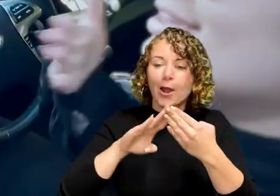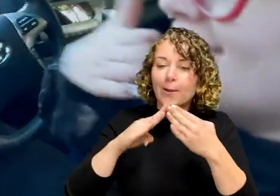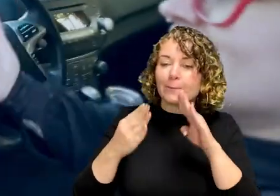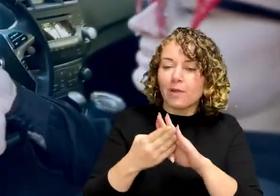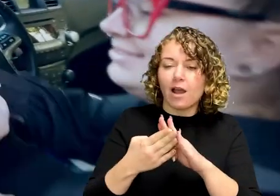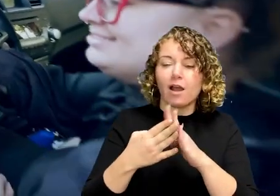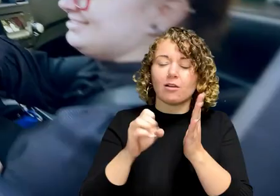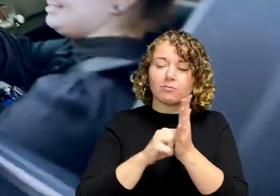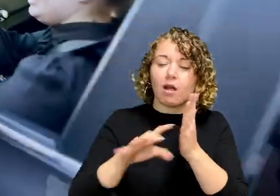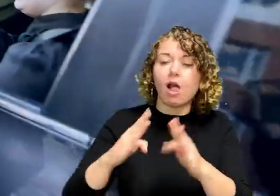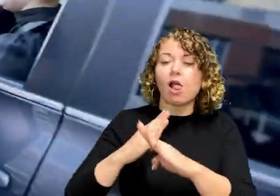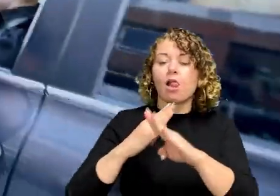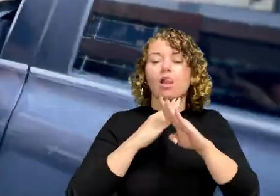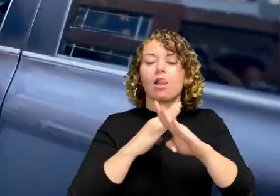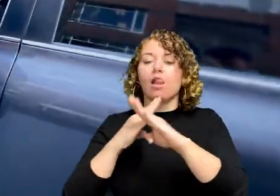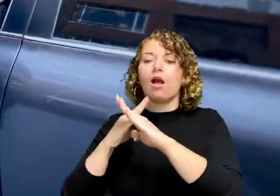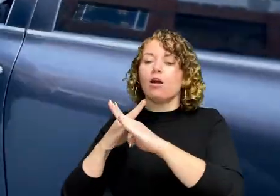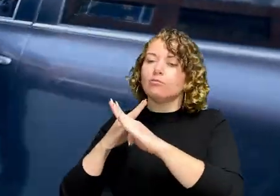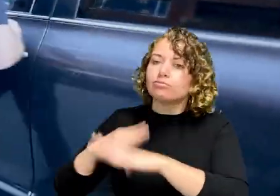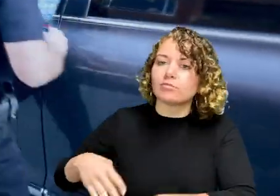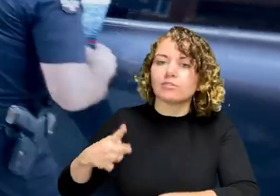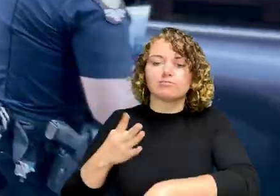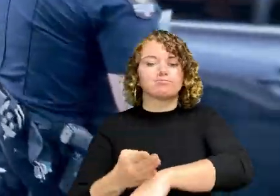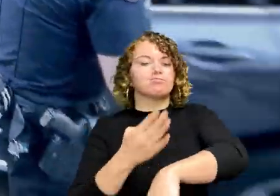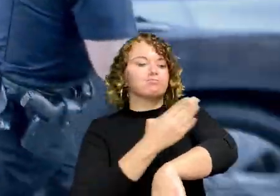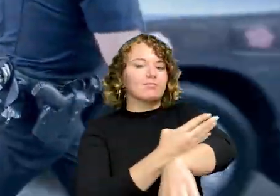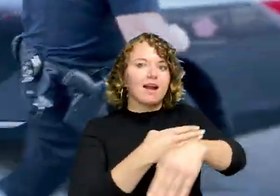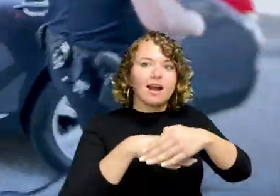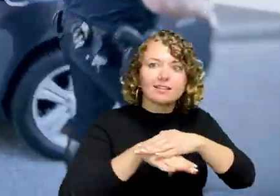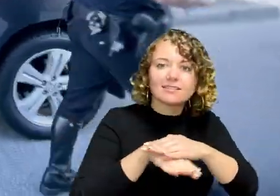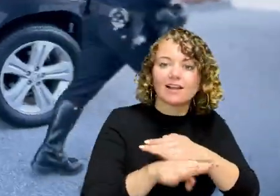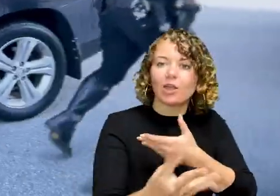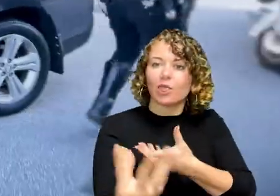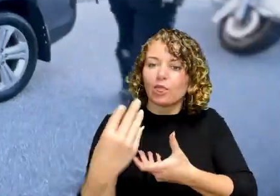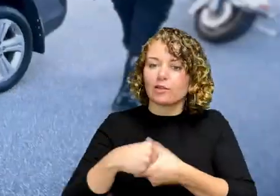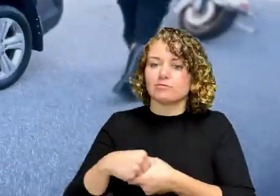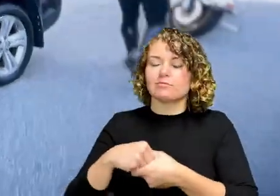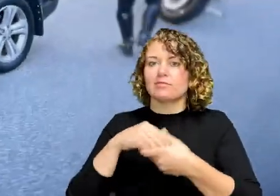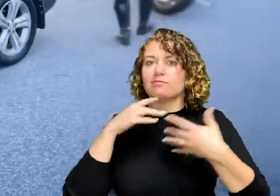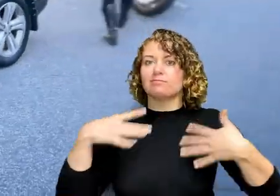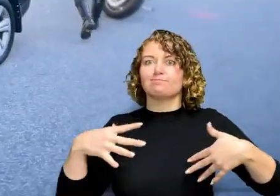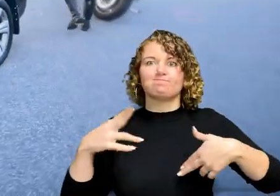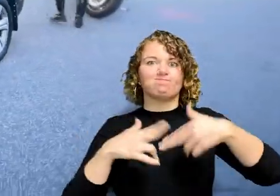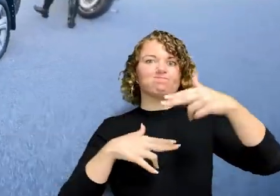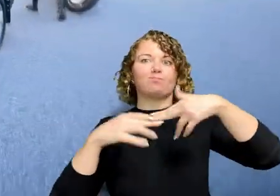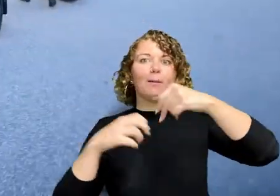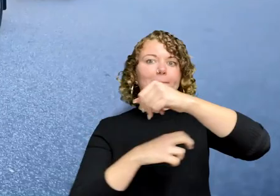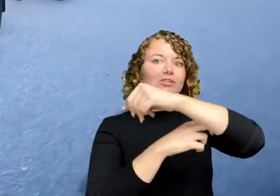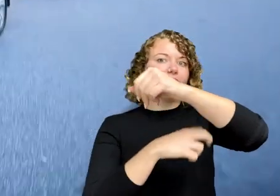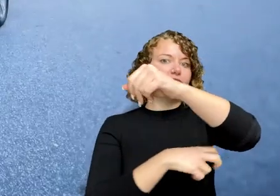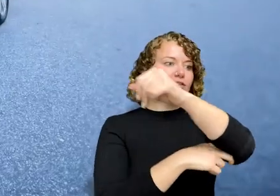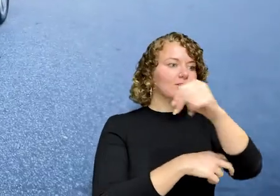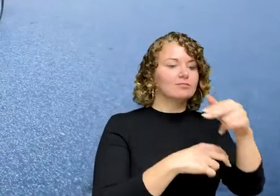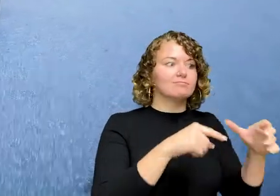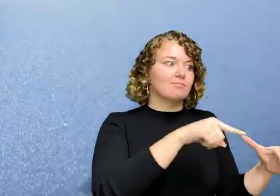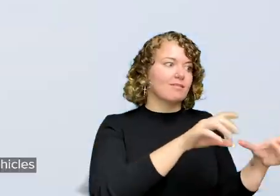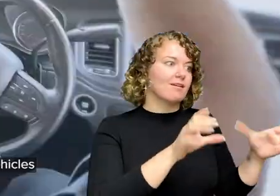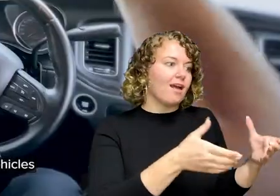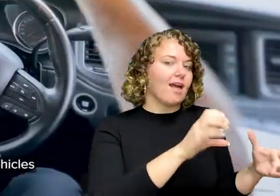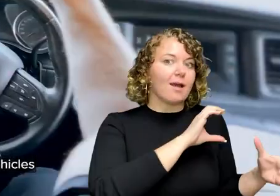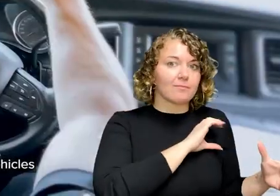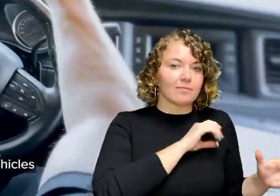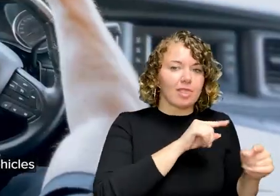and inclusion. It works as a bridge between Vancouver police members and people who are deaf and hard of hearing.